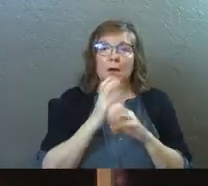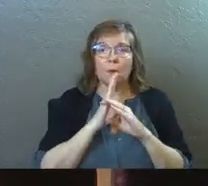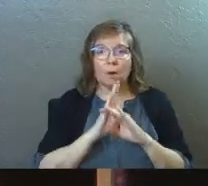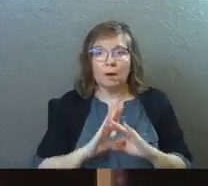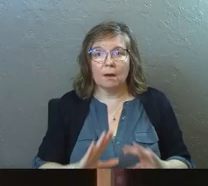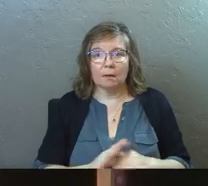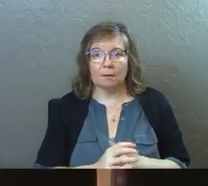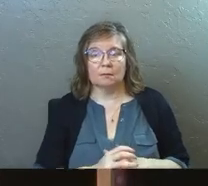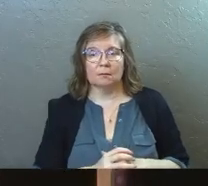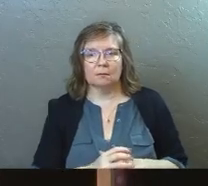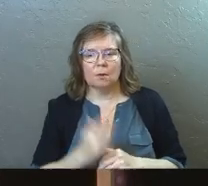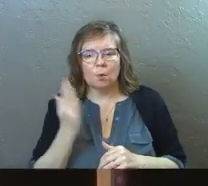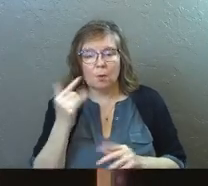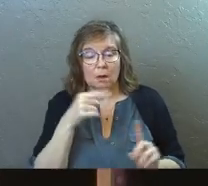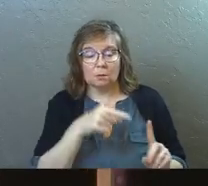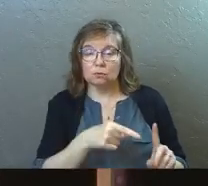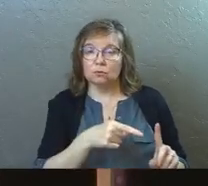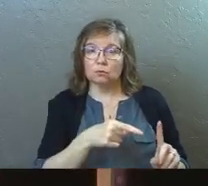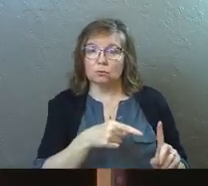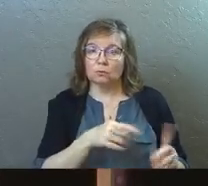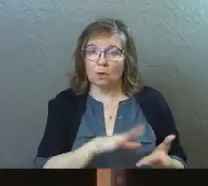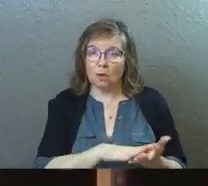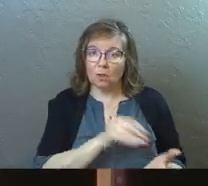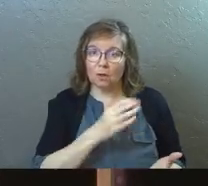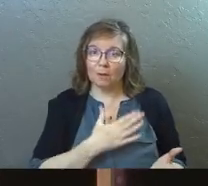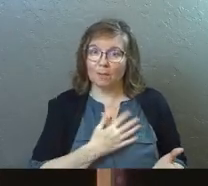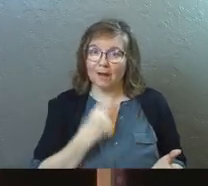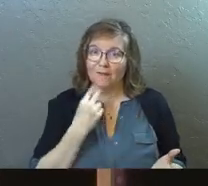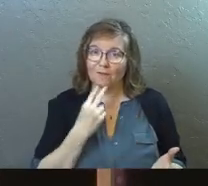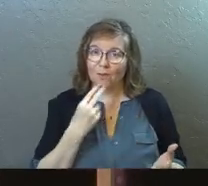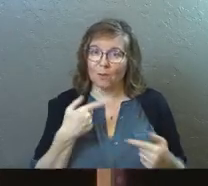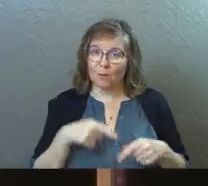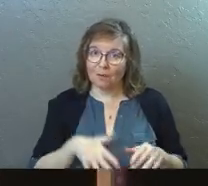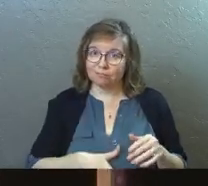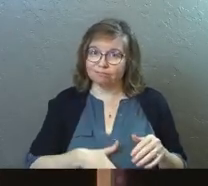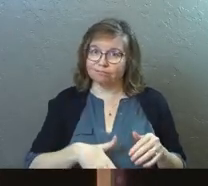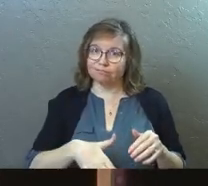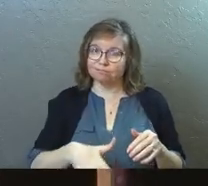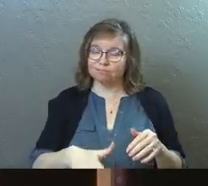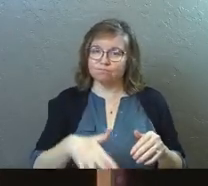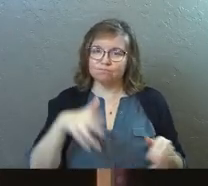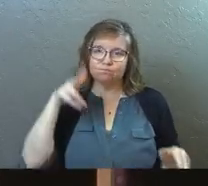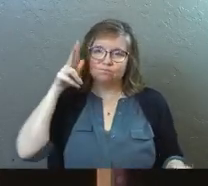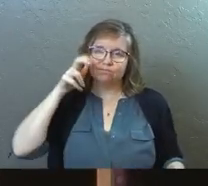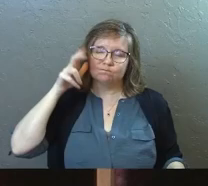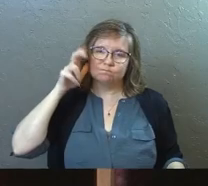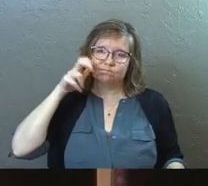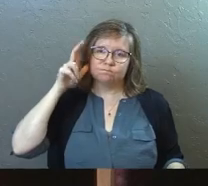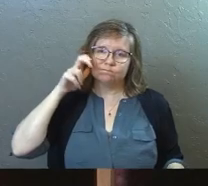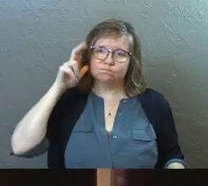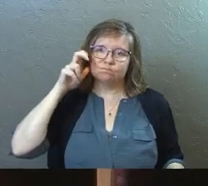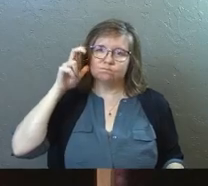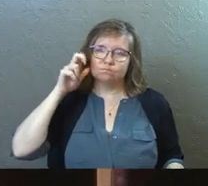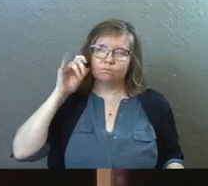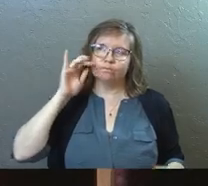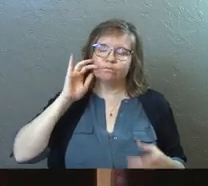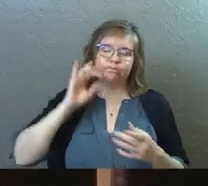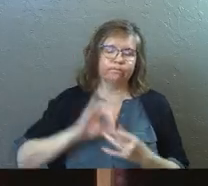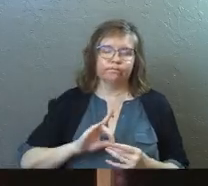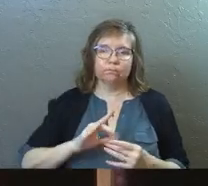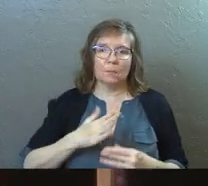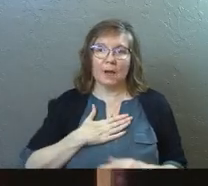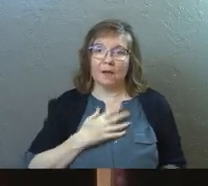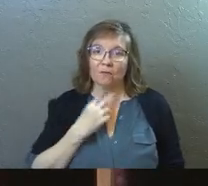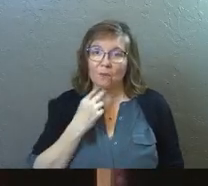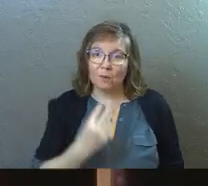got quiet. Why? Because she had learned my voice during the pregnancy. She had gotten used to the sound, the unique sound